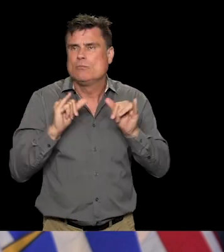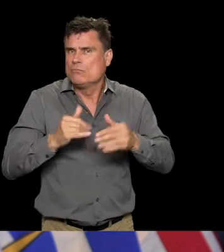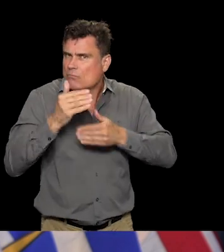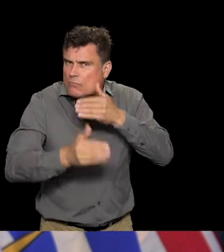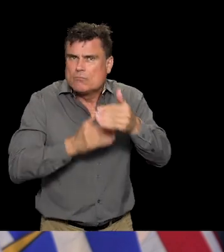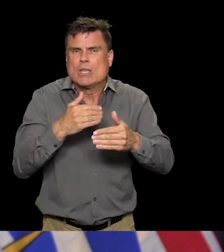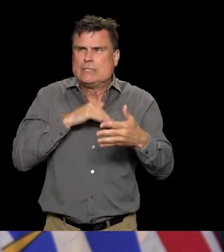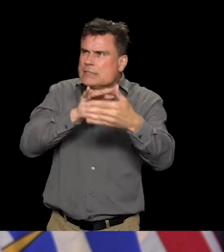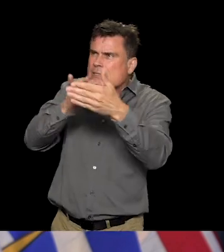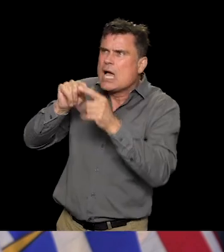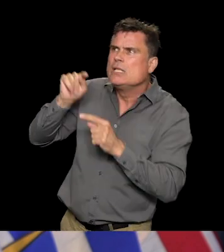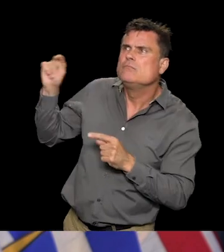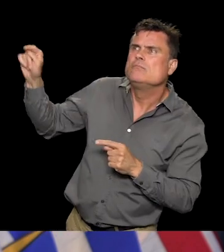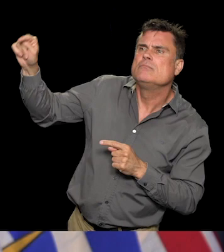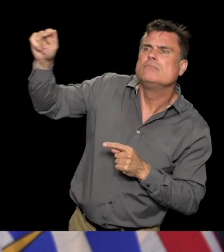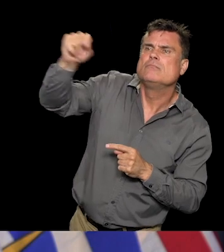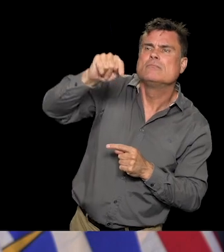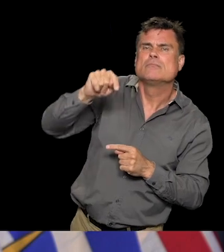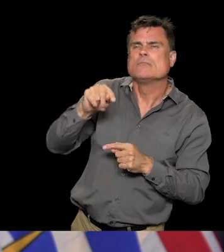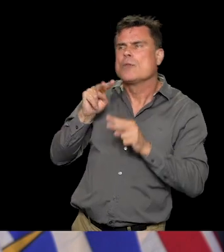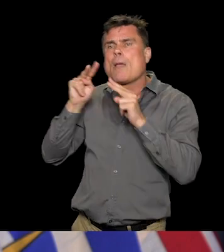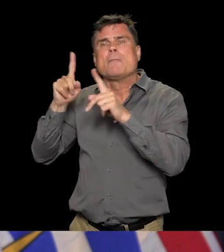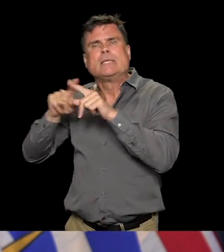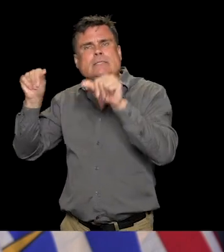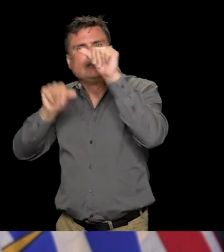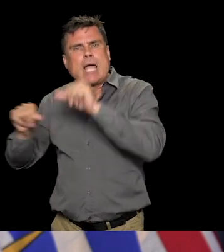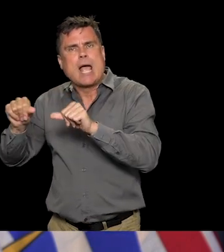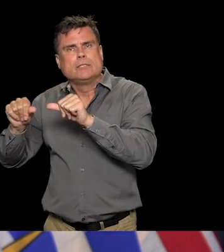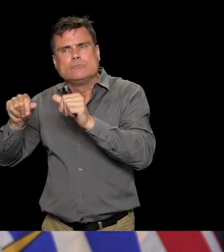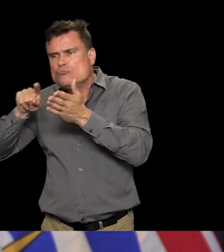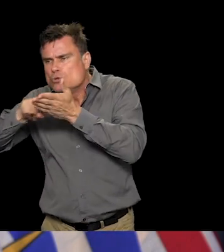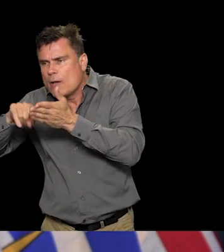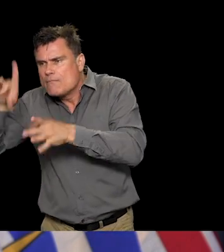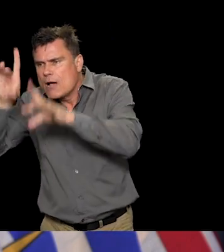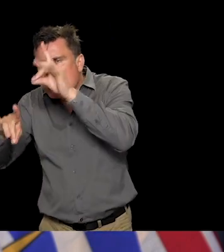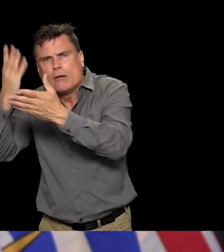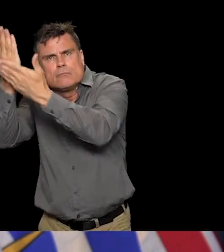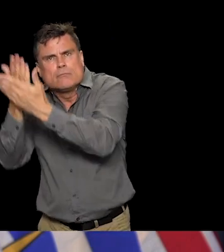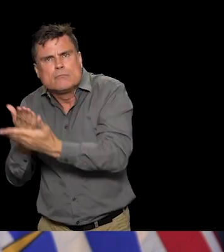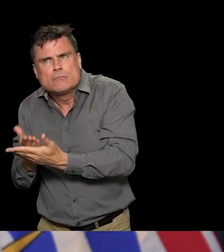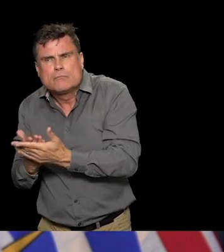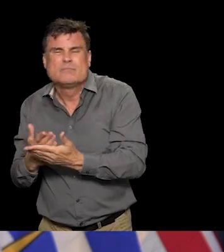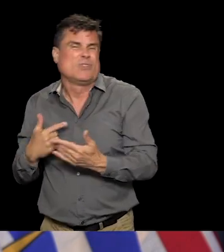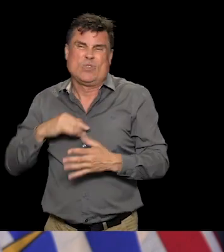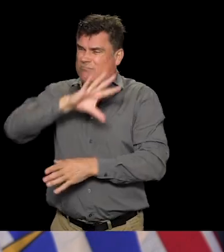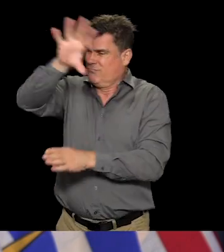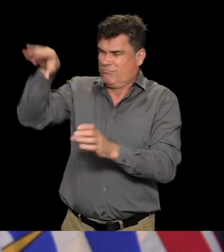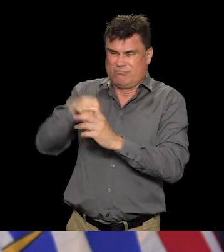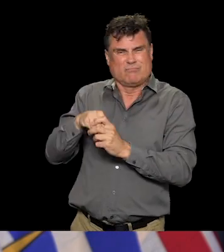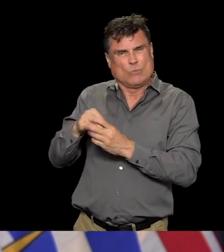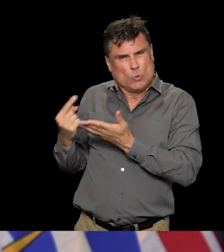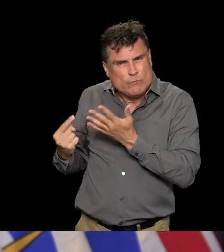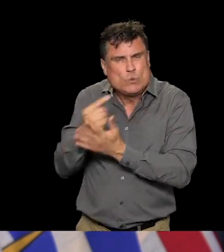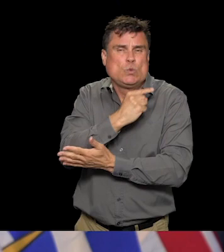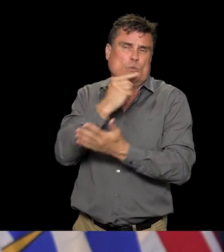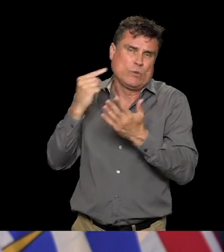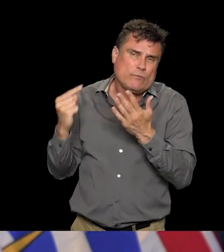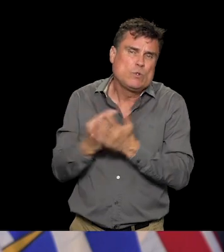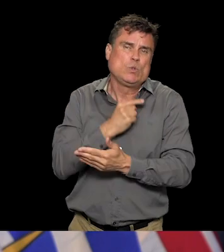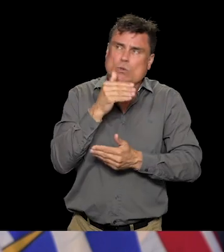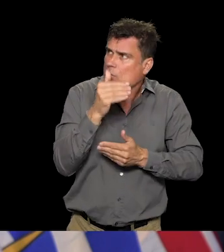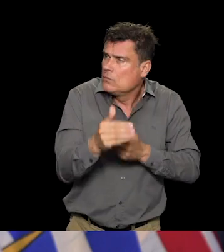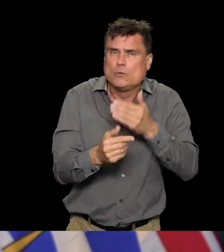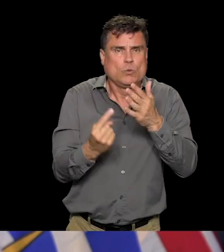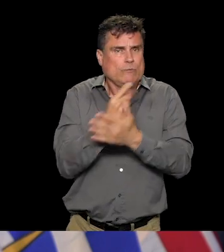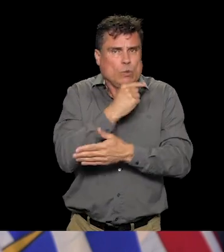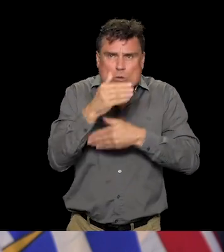we've seen what's happened in other countries. But then if I, you know, we go back to where we need to stay the course. We will not